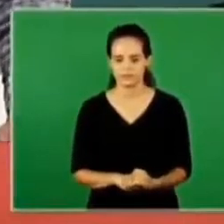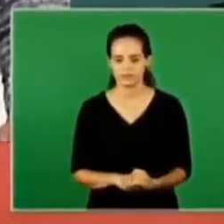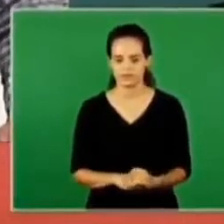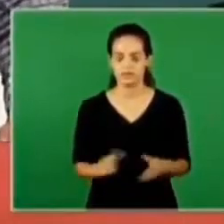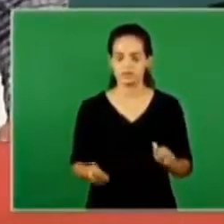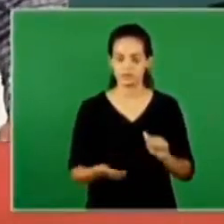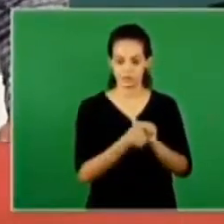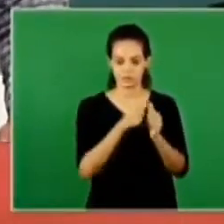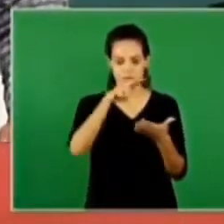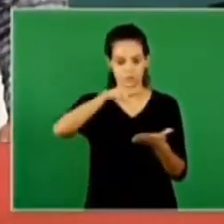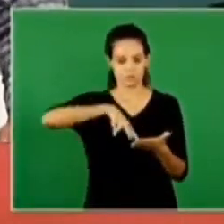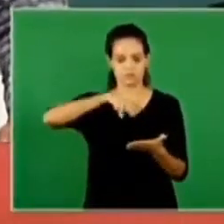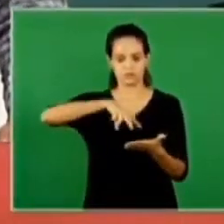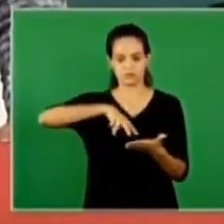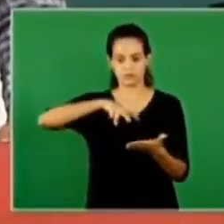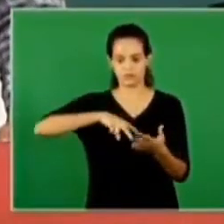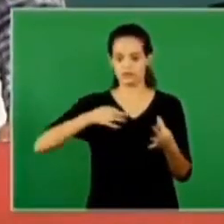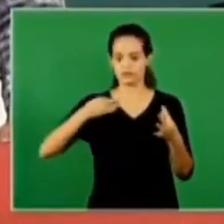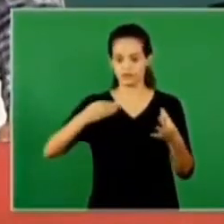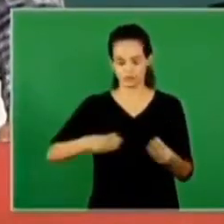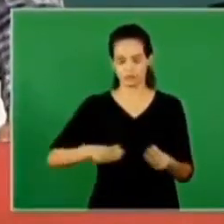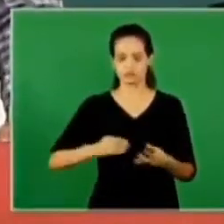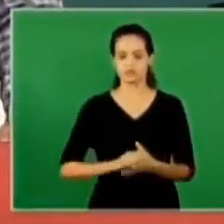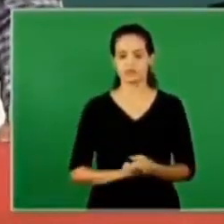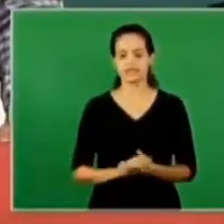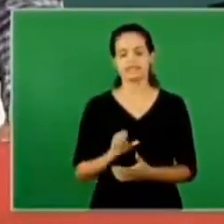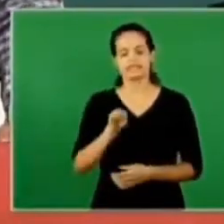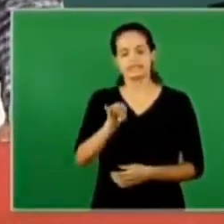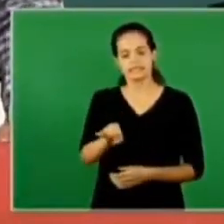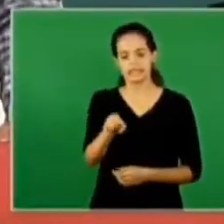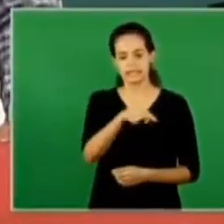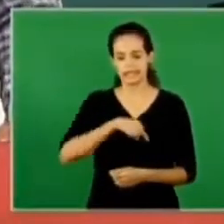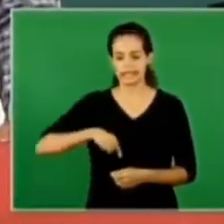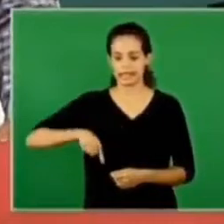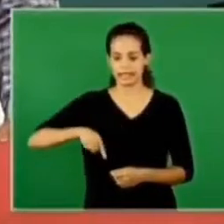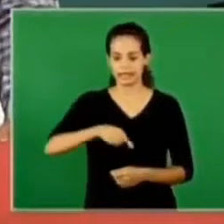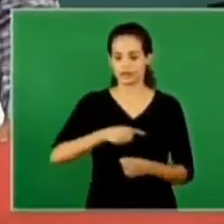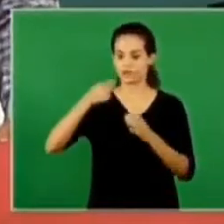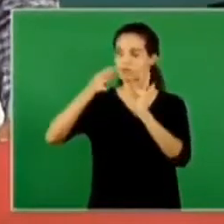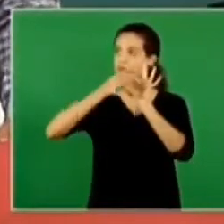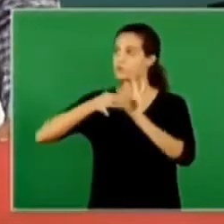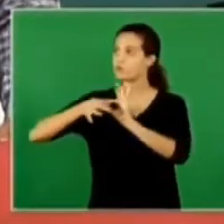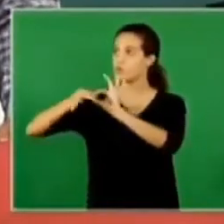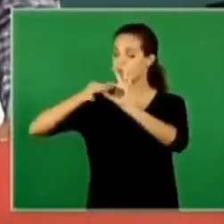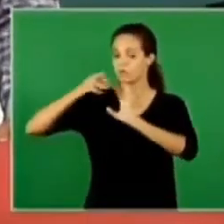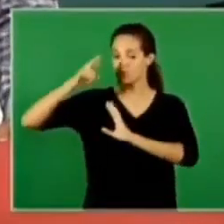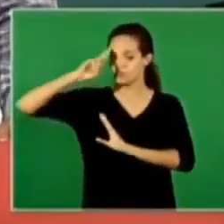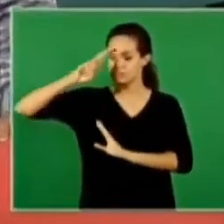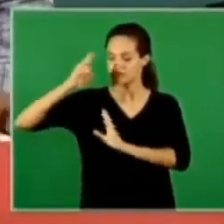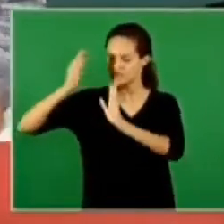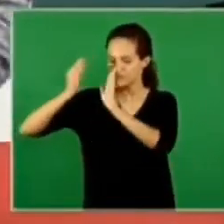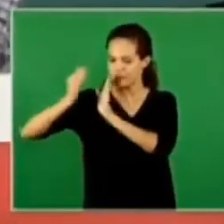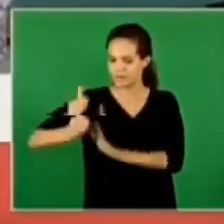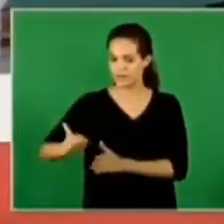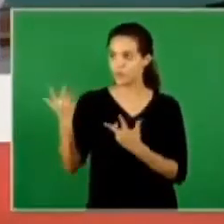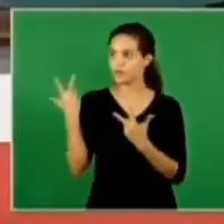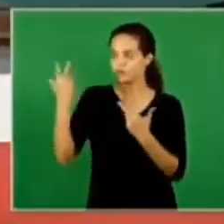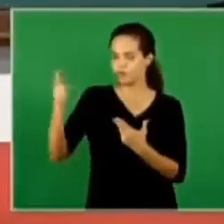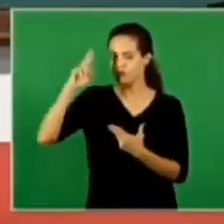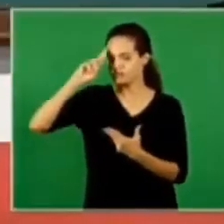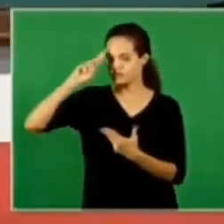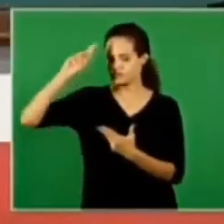together but if we walk in the light he is in the light